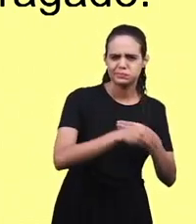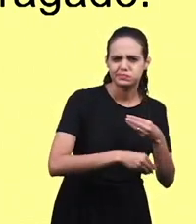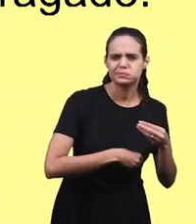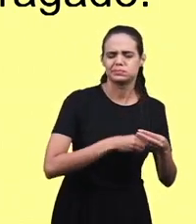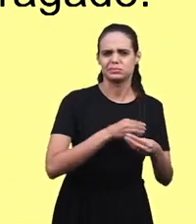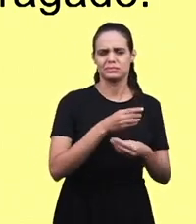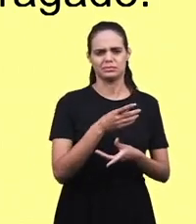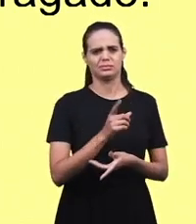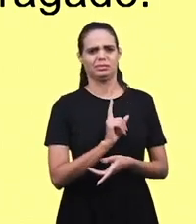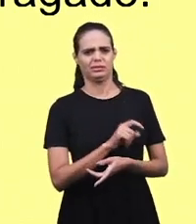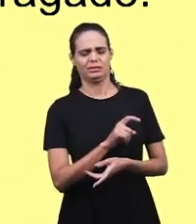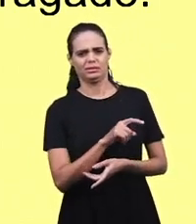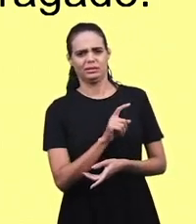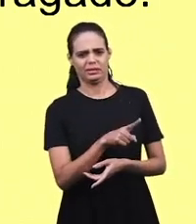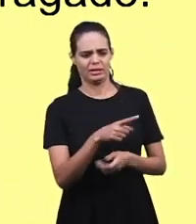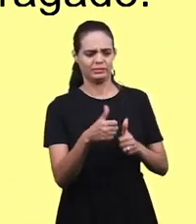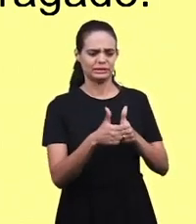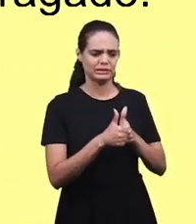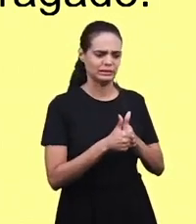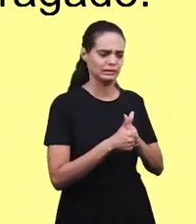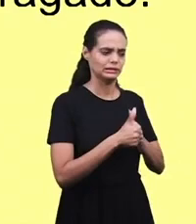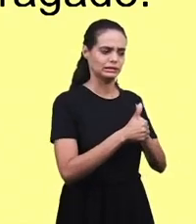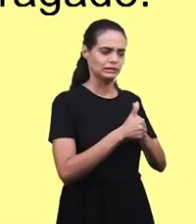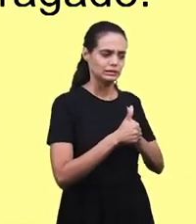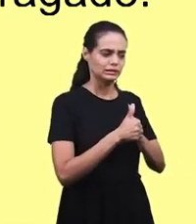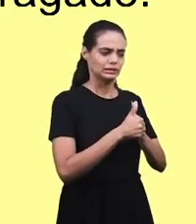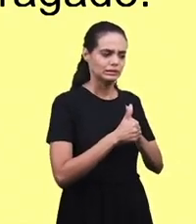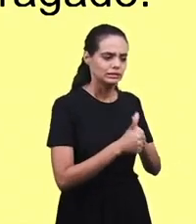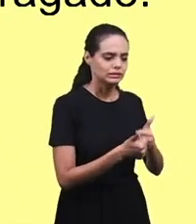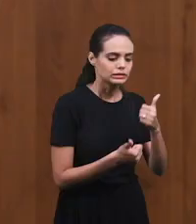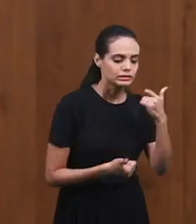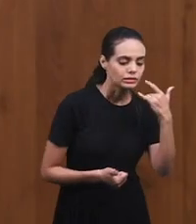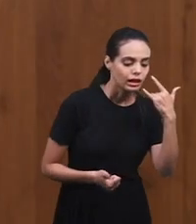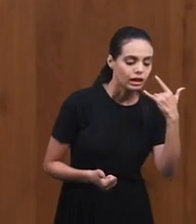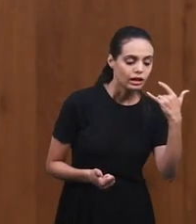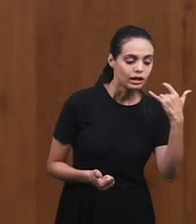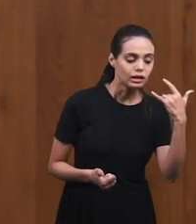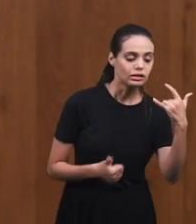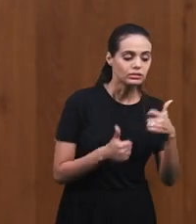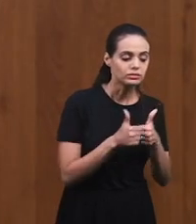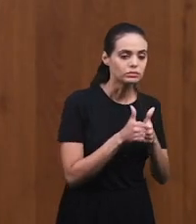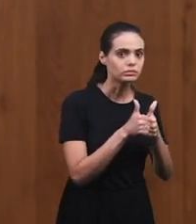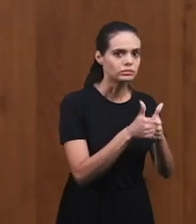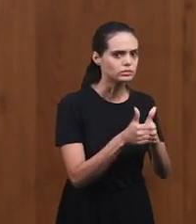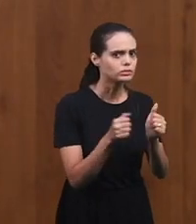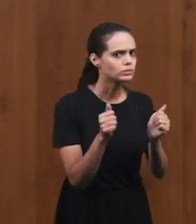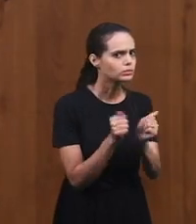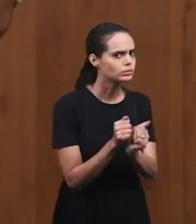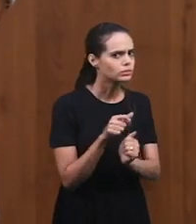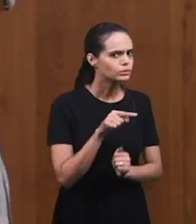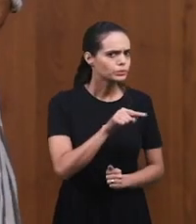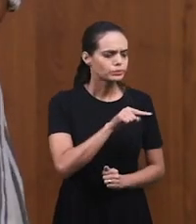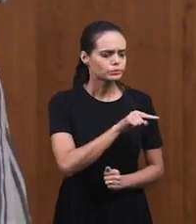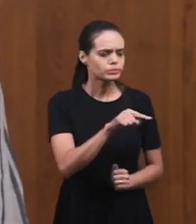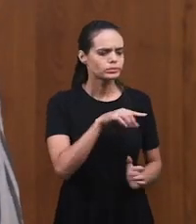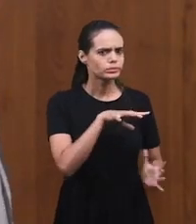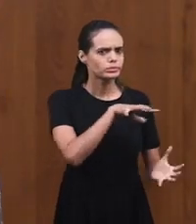those people. And you want to follow. And then you start to follow them and their path. And you go along with them.